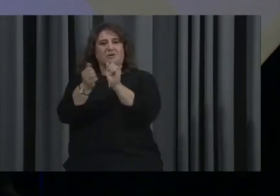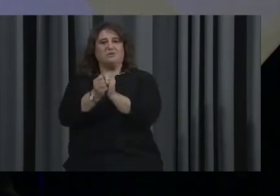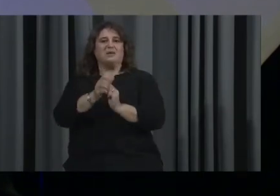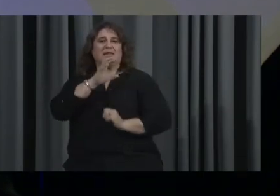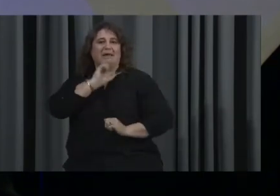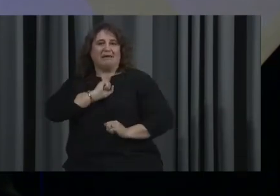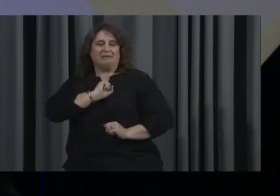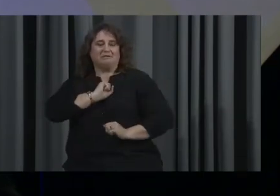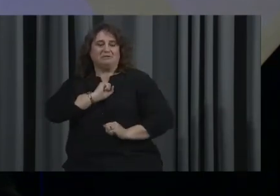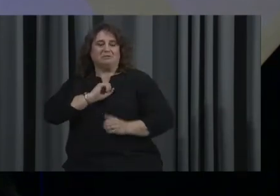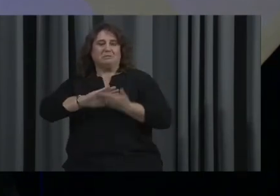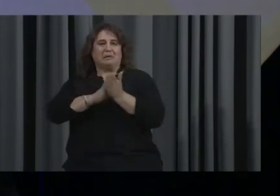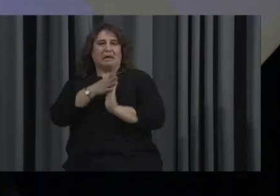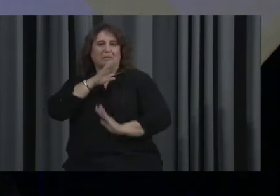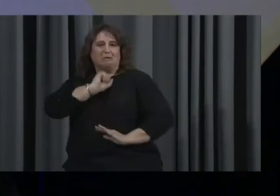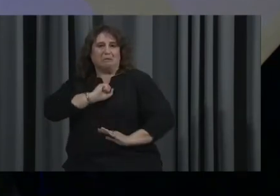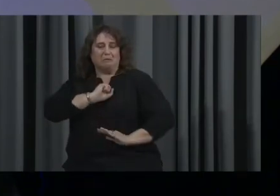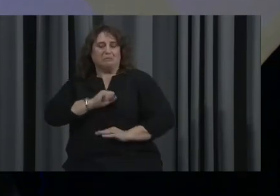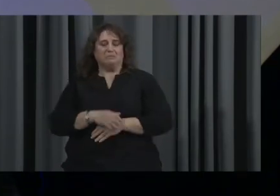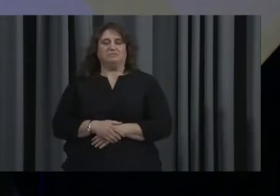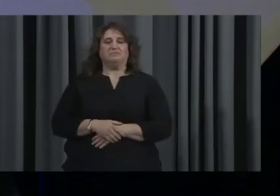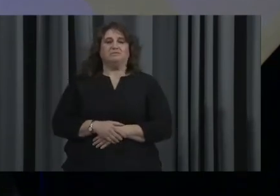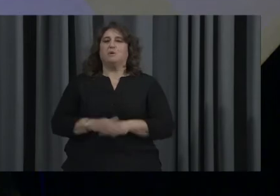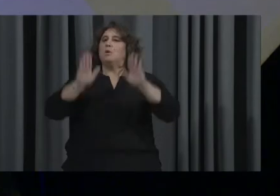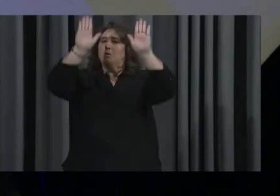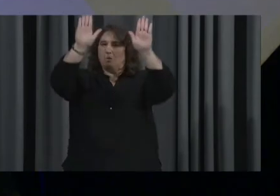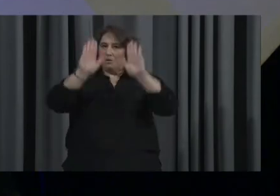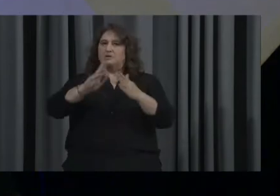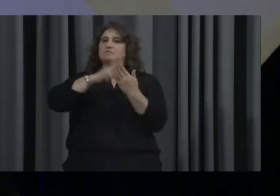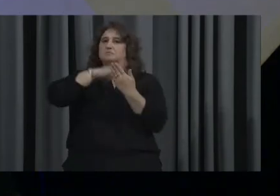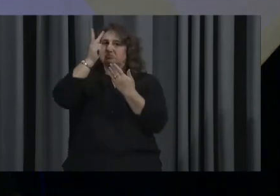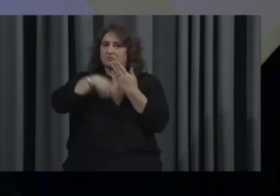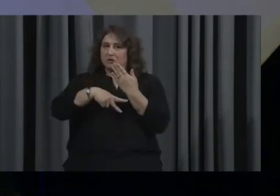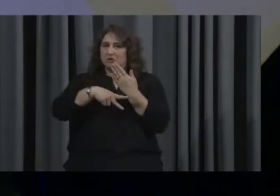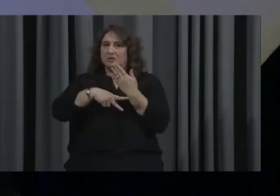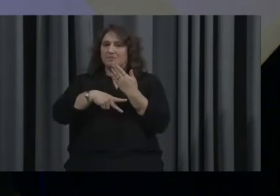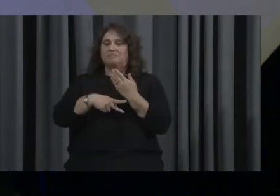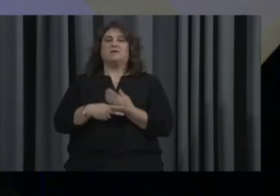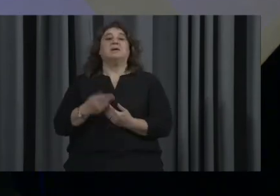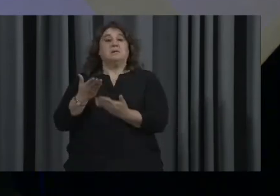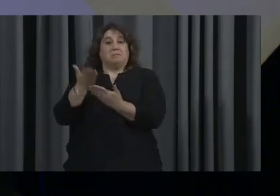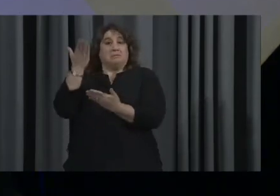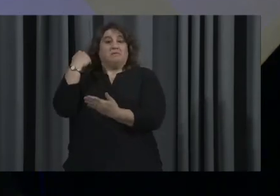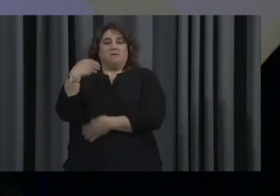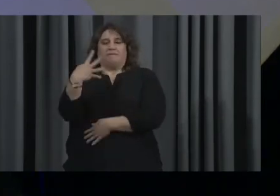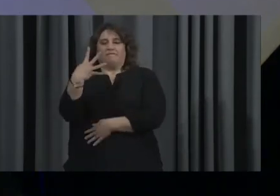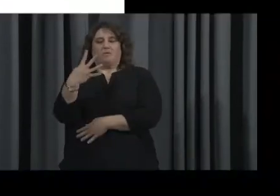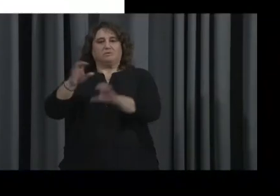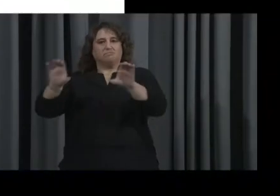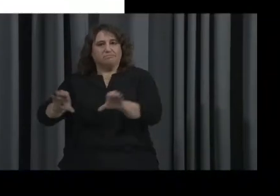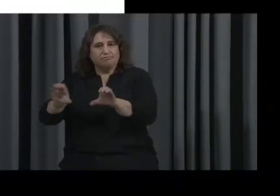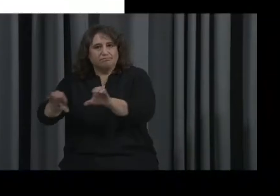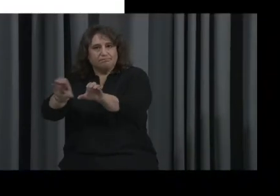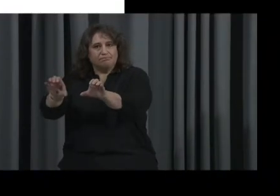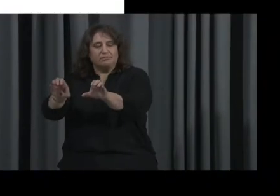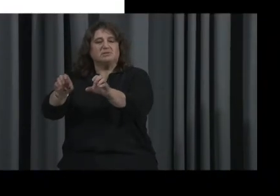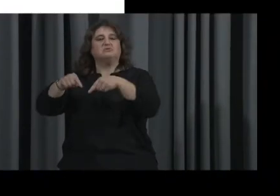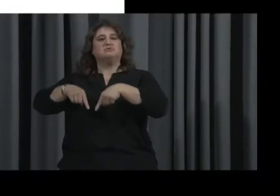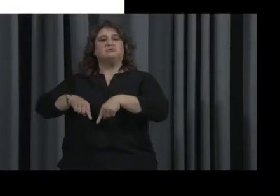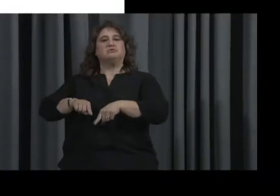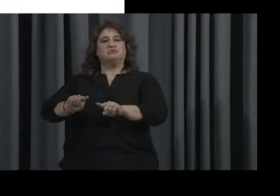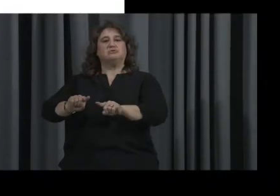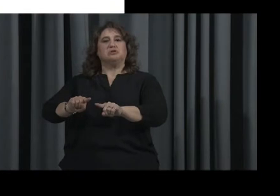Aging. It was a great program and we had four activities and during those activities,